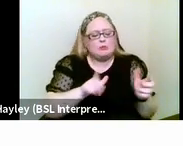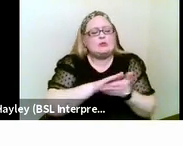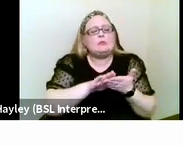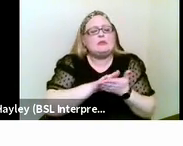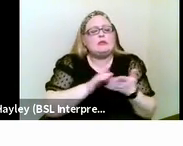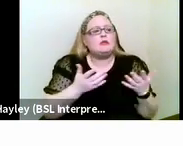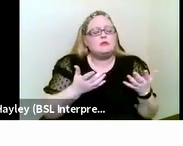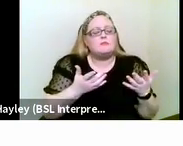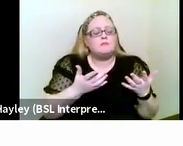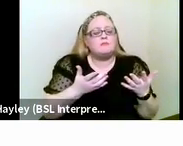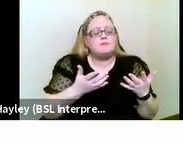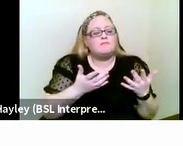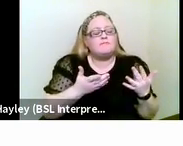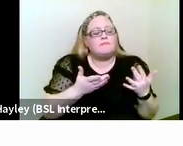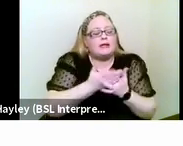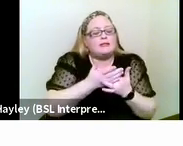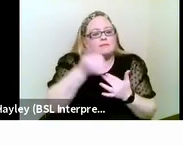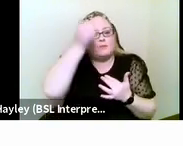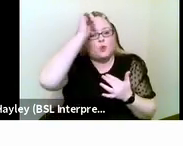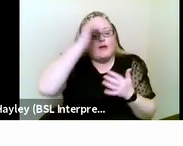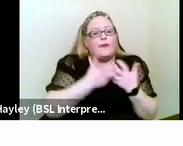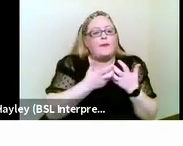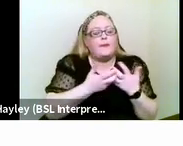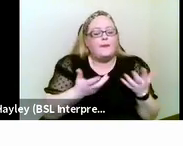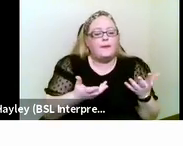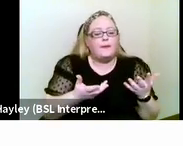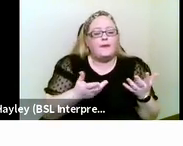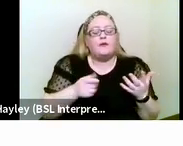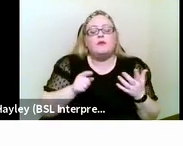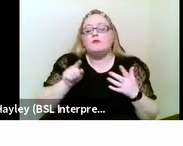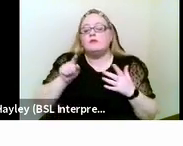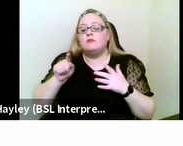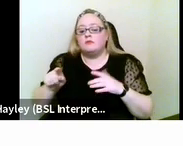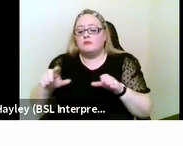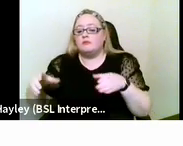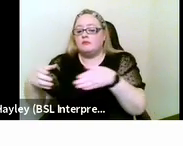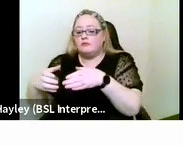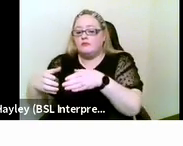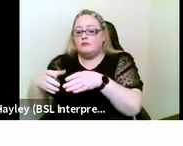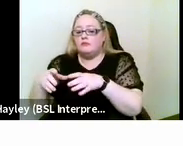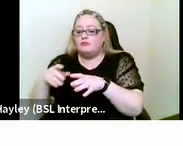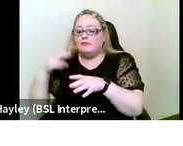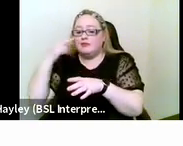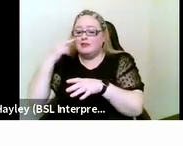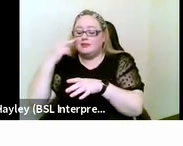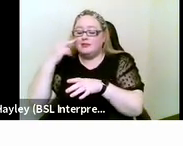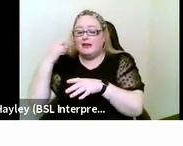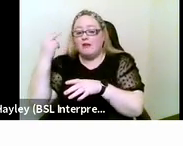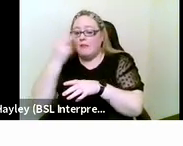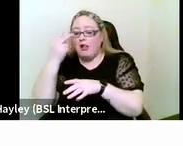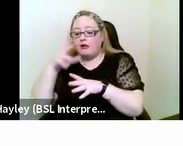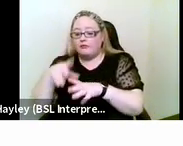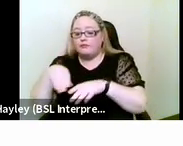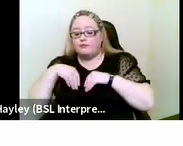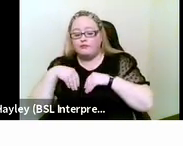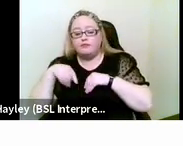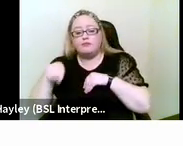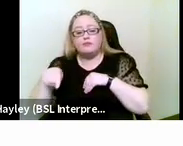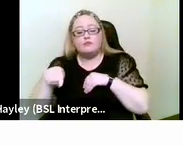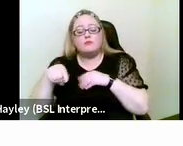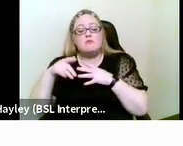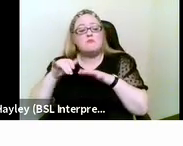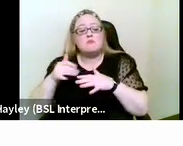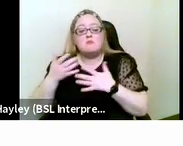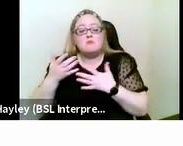example? For the person with acquired deafblindness, who has perhaps spent their life in the hearing